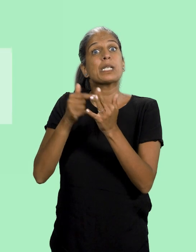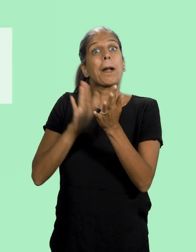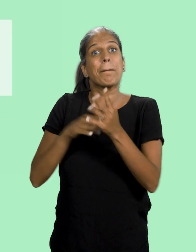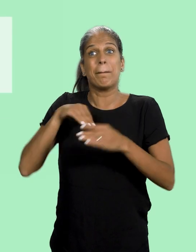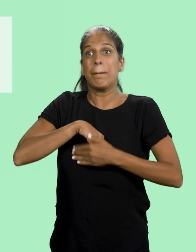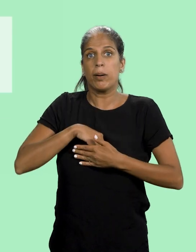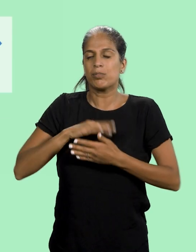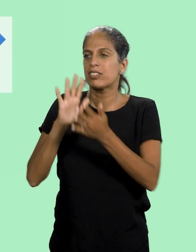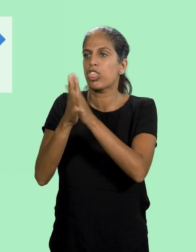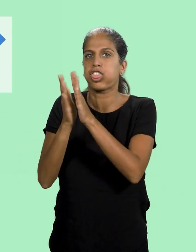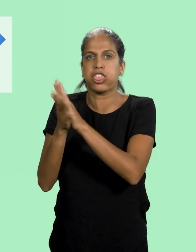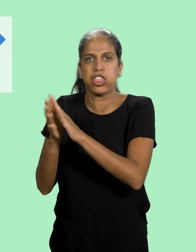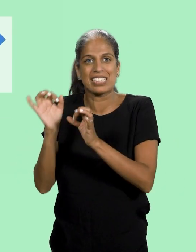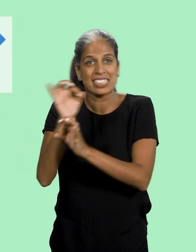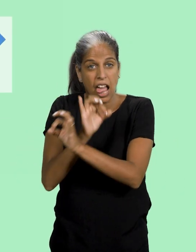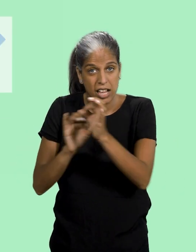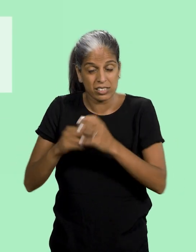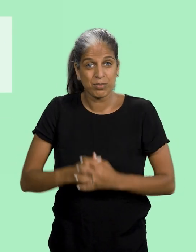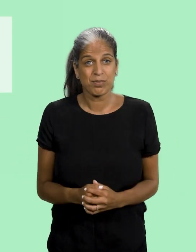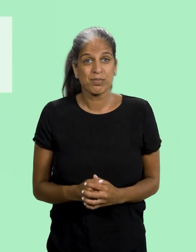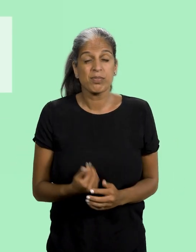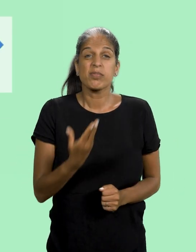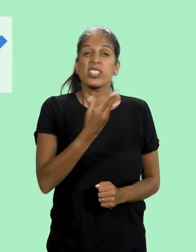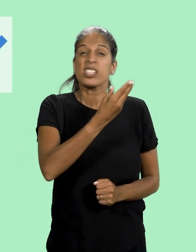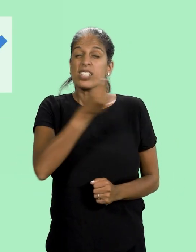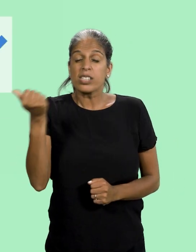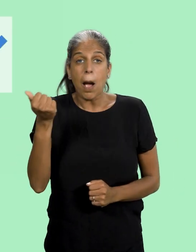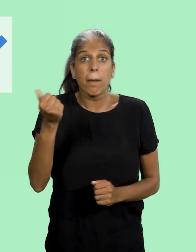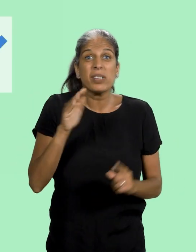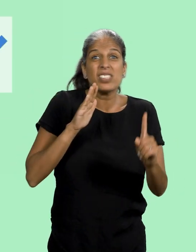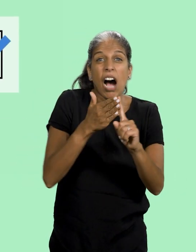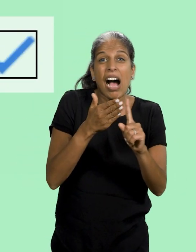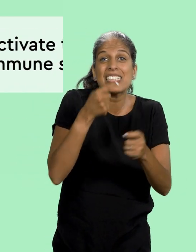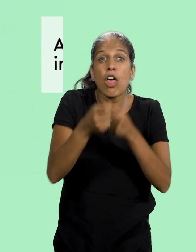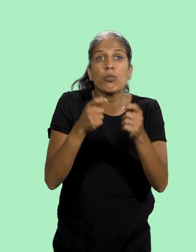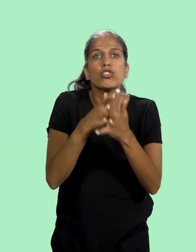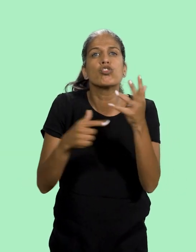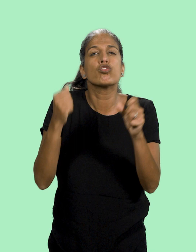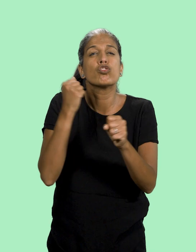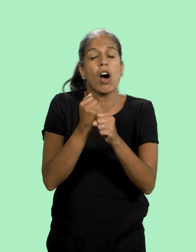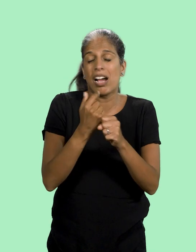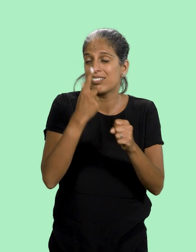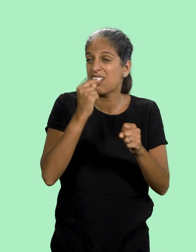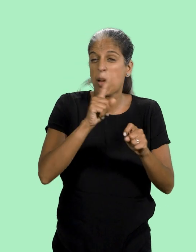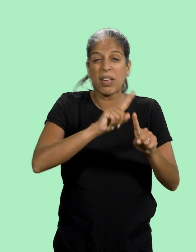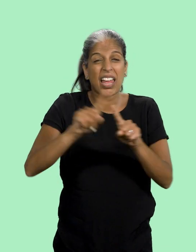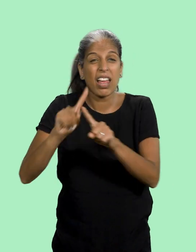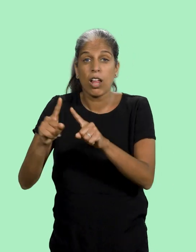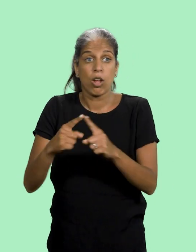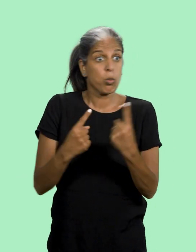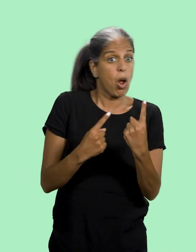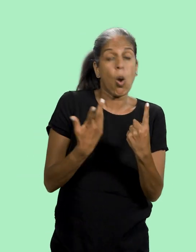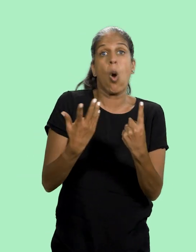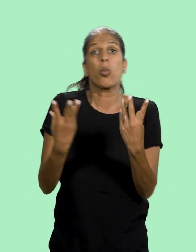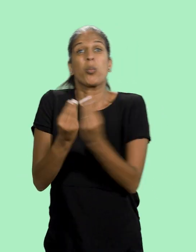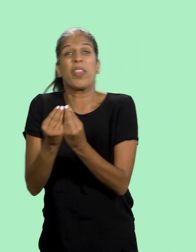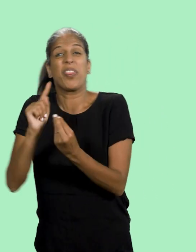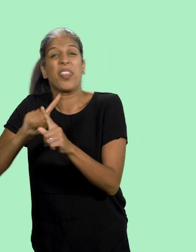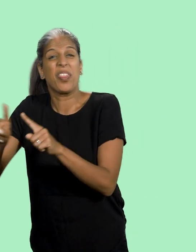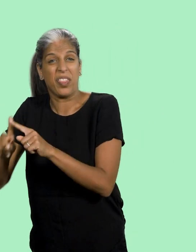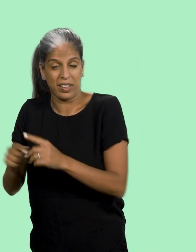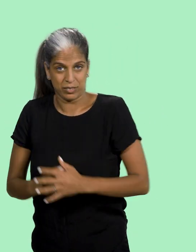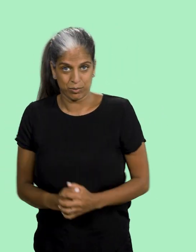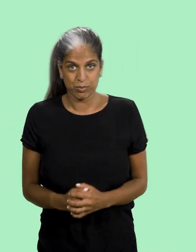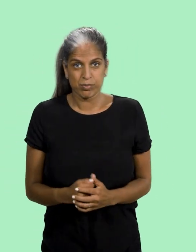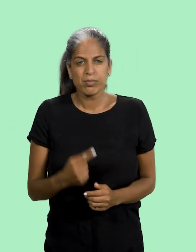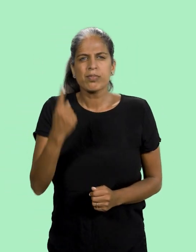Some targeted therapy drugs work in more than one of these ways. Now, let's look at how targeted therapies are